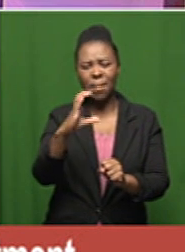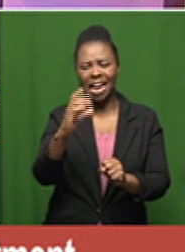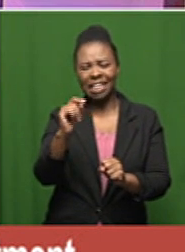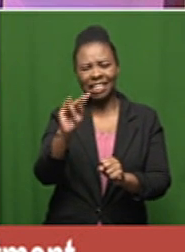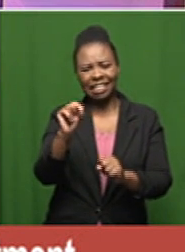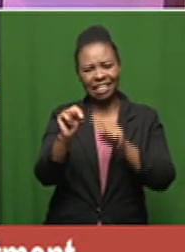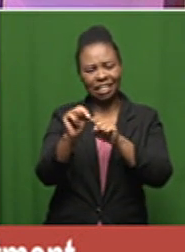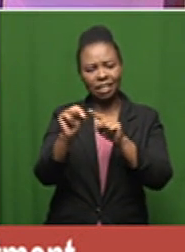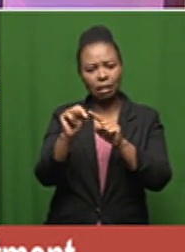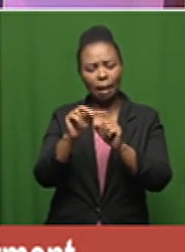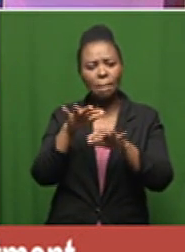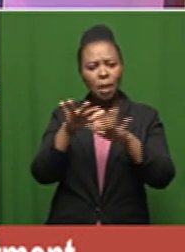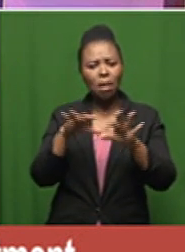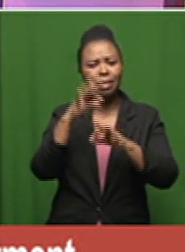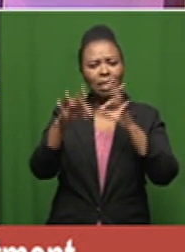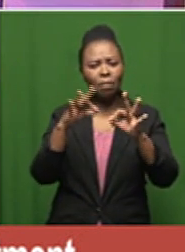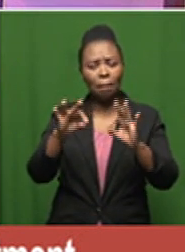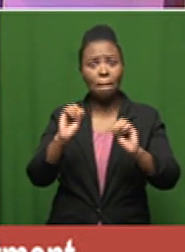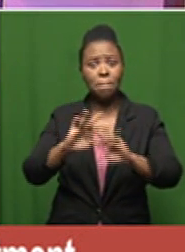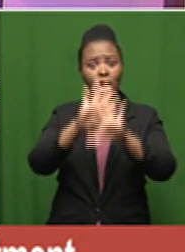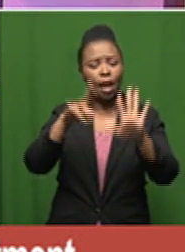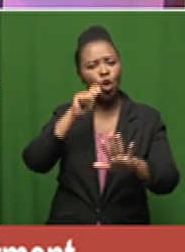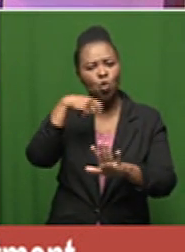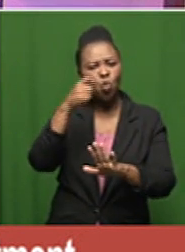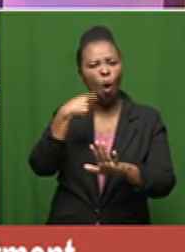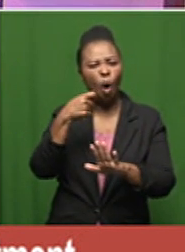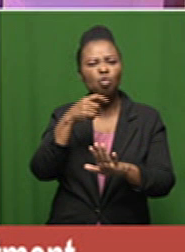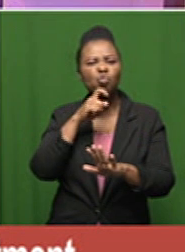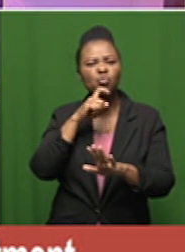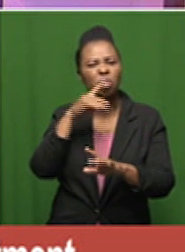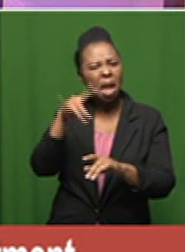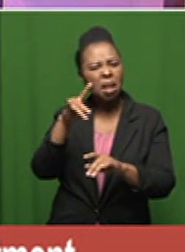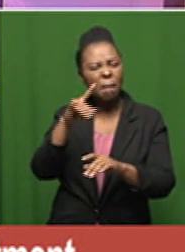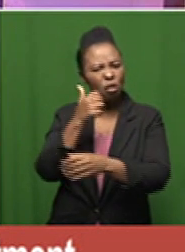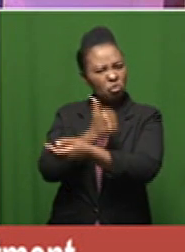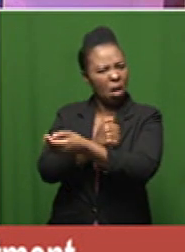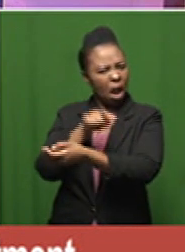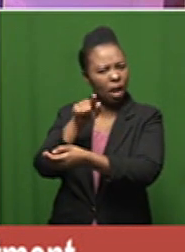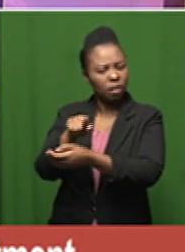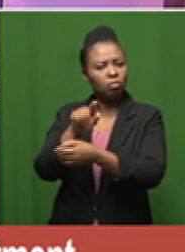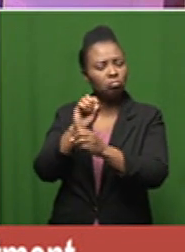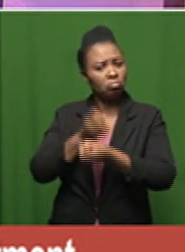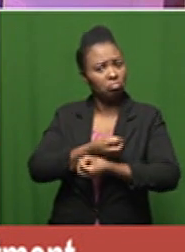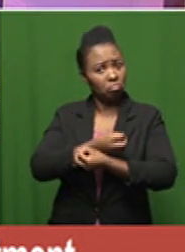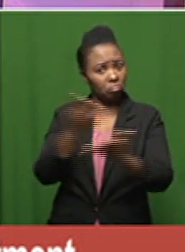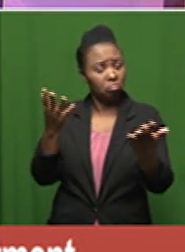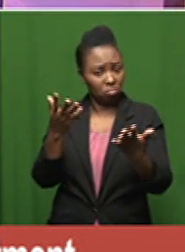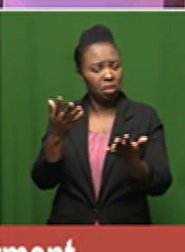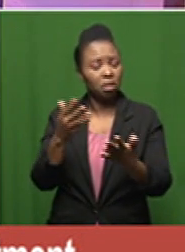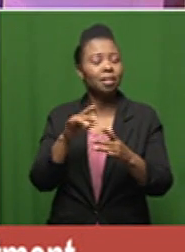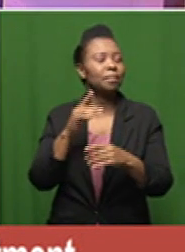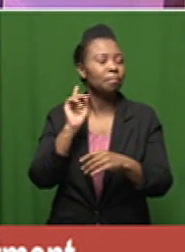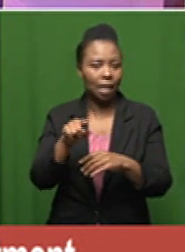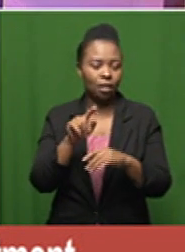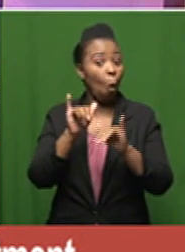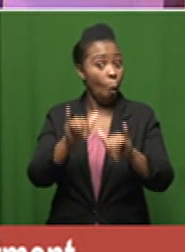a miracle cure by some for covert 19 approved for distribution to the general public will have to wait a little longer to